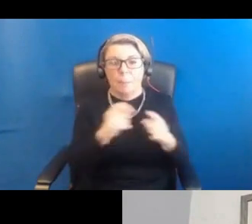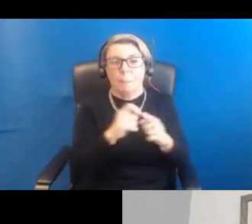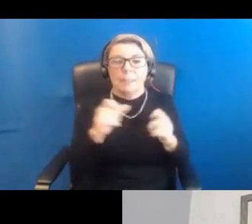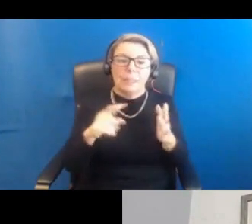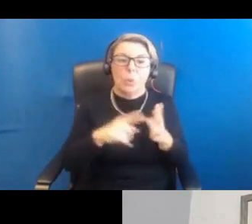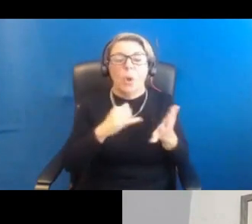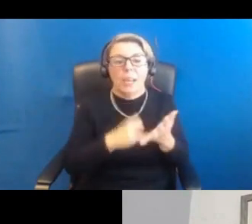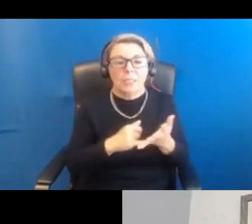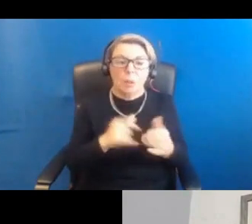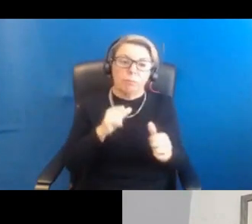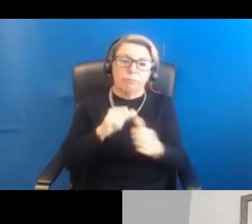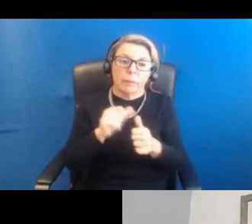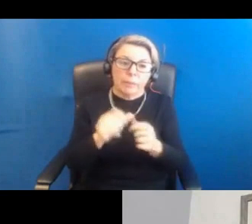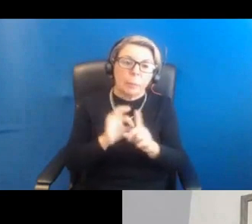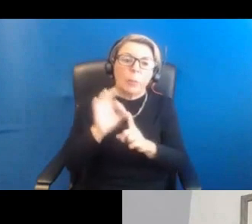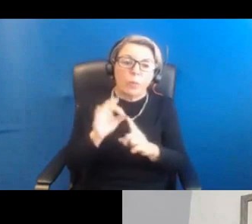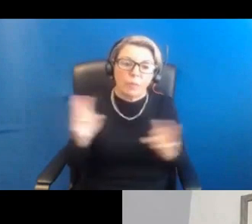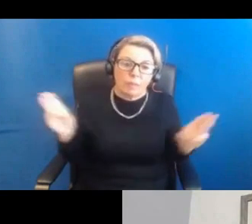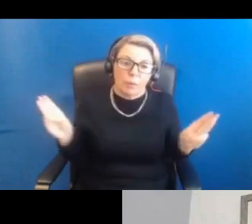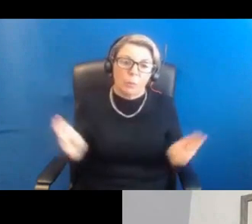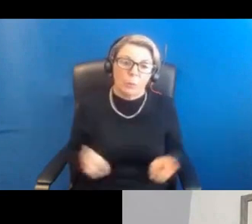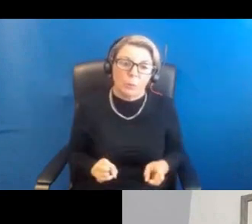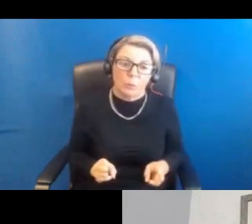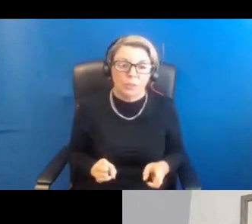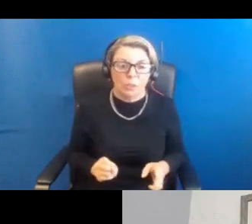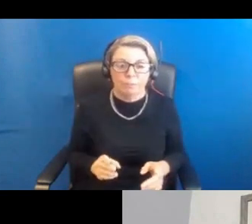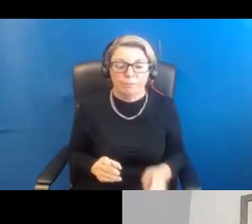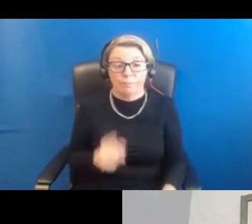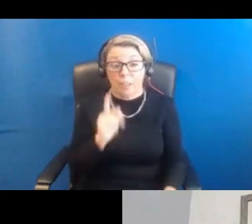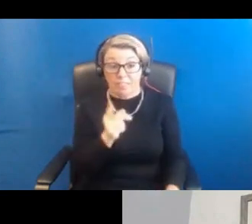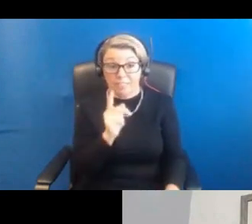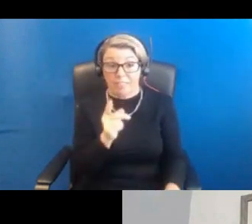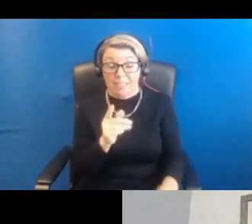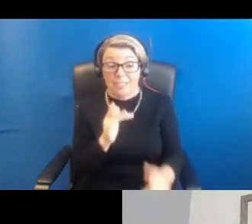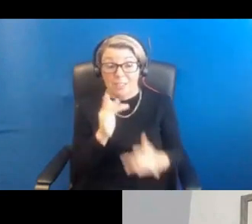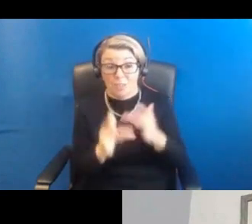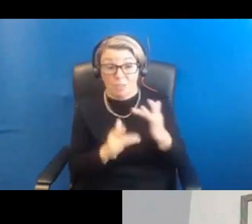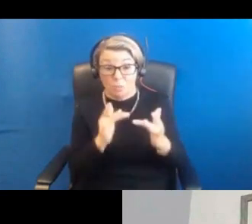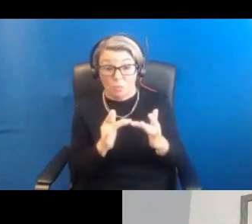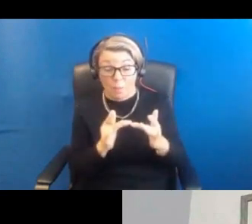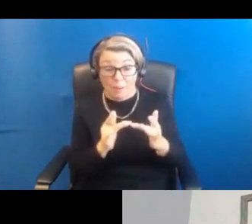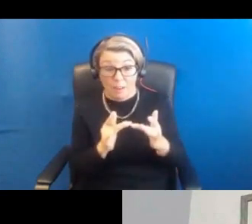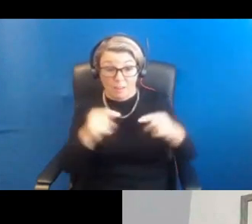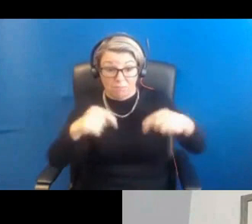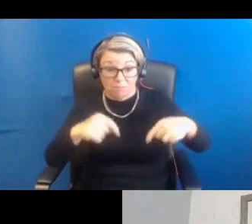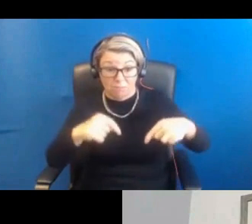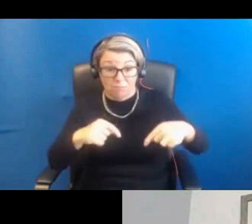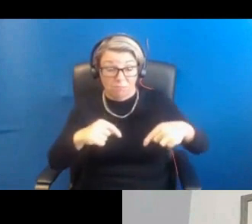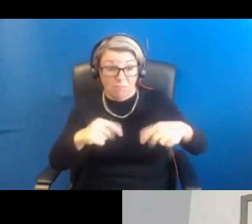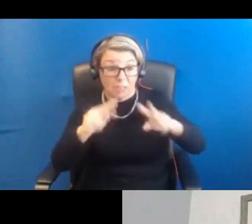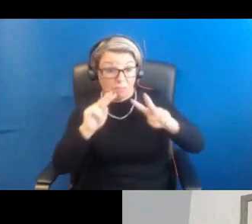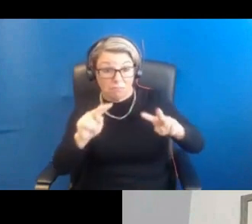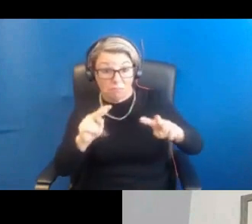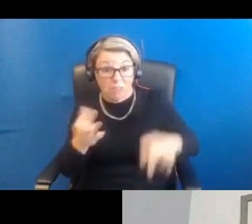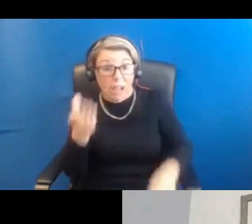So I think this webinar is going to be available at any time for people to listen to. So people